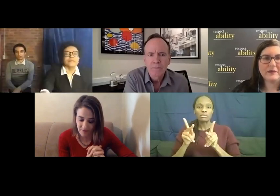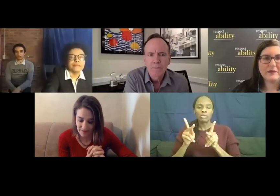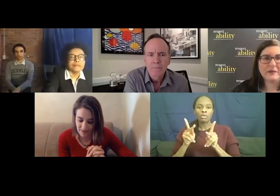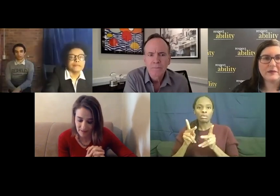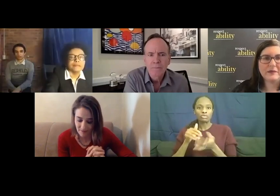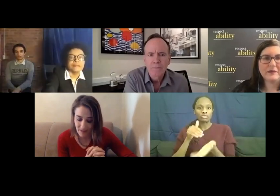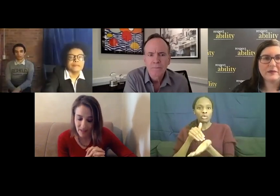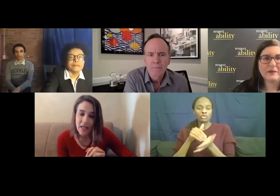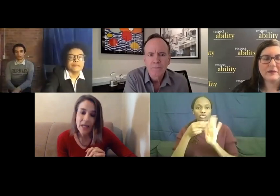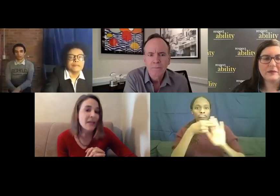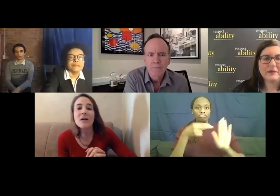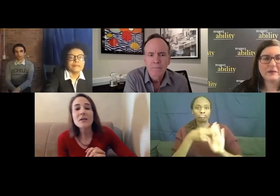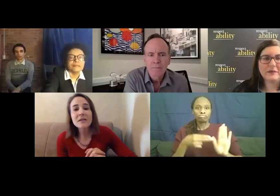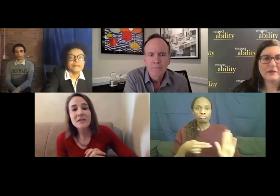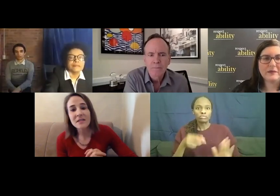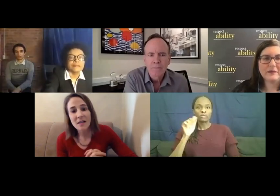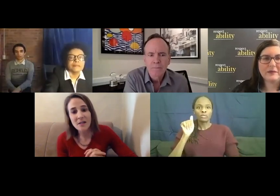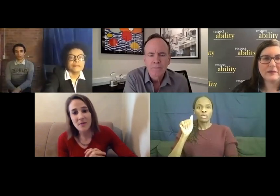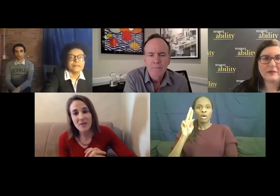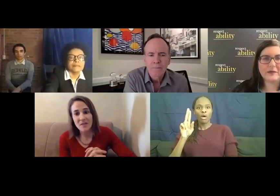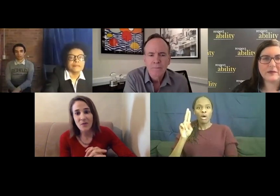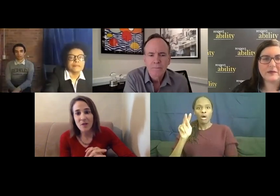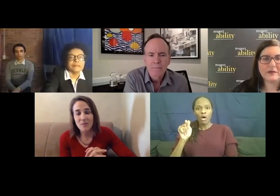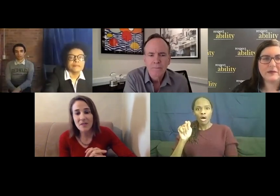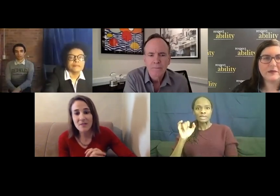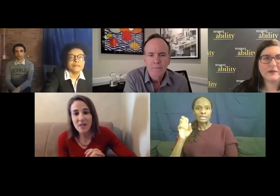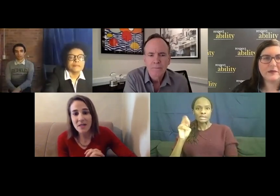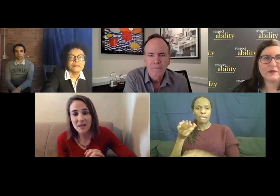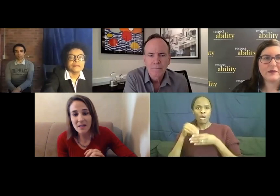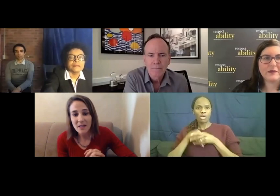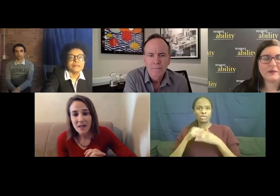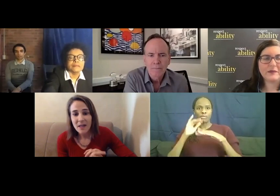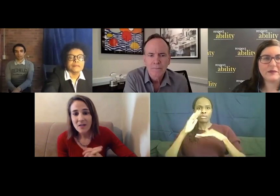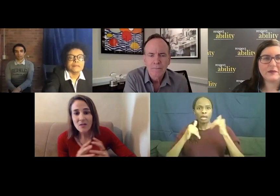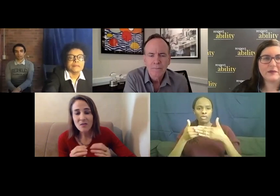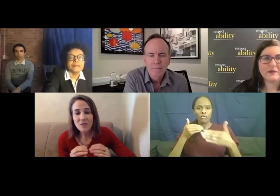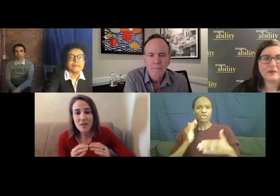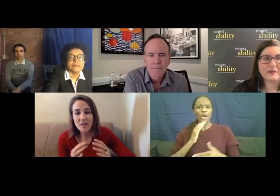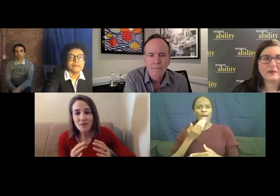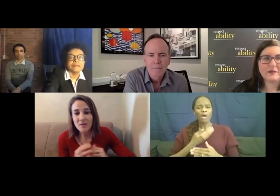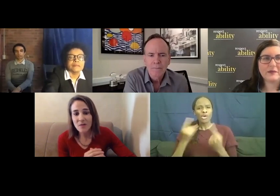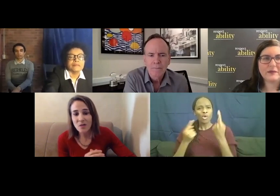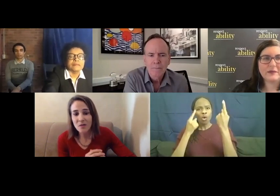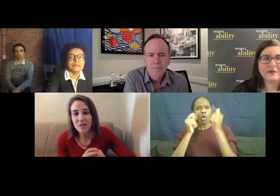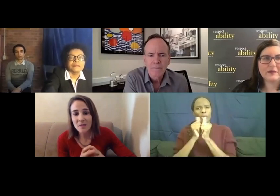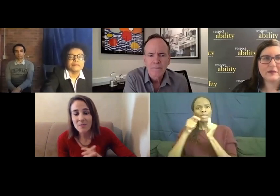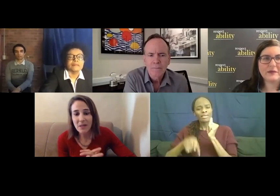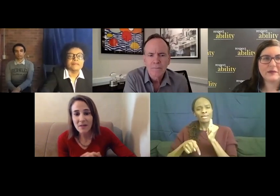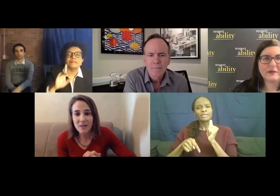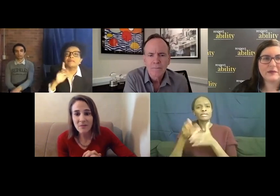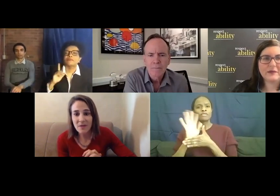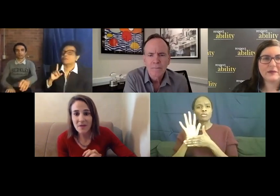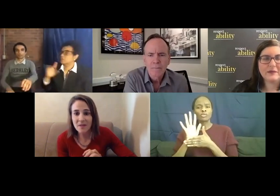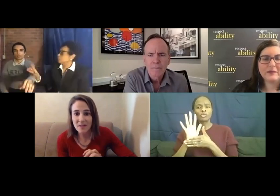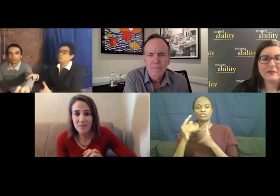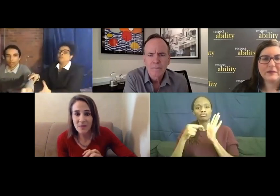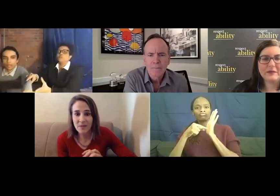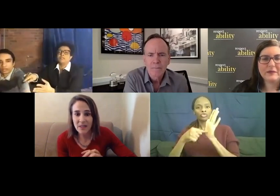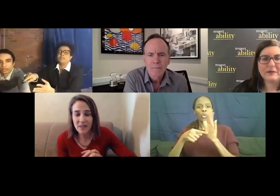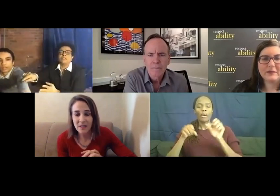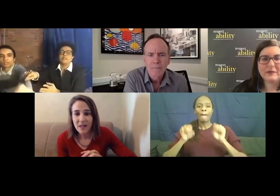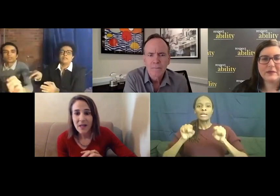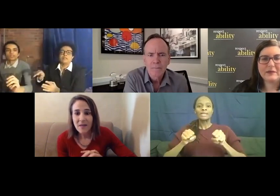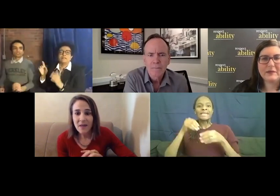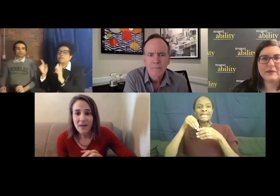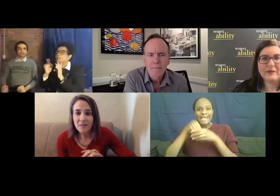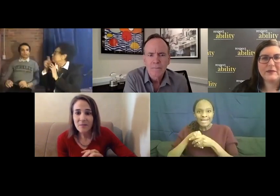previously. And our desire with this film was to make a film that showed the ability within the disability.